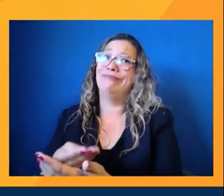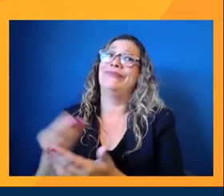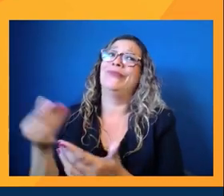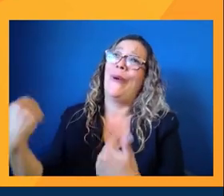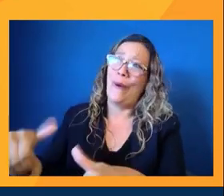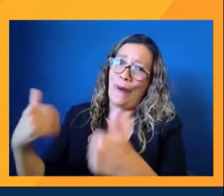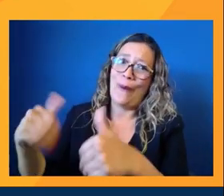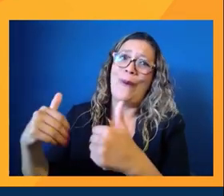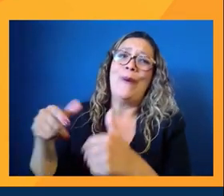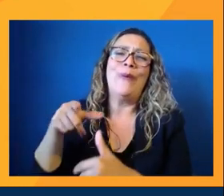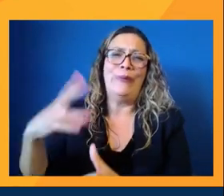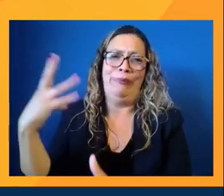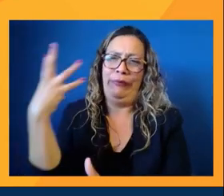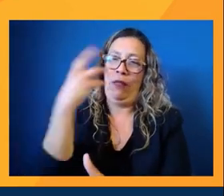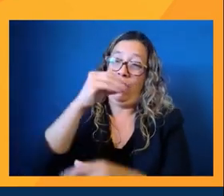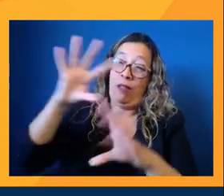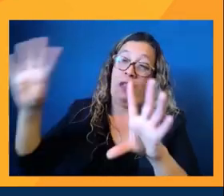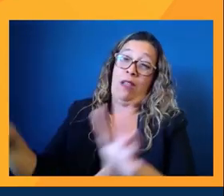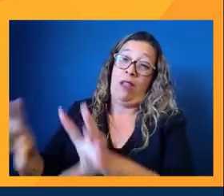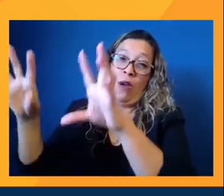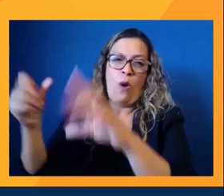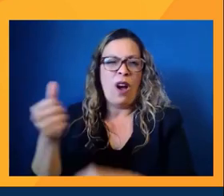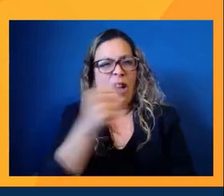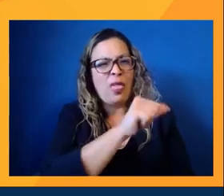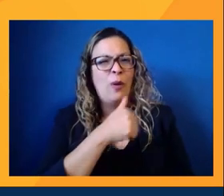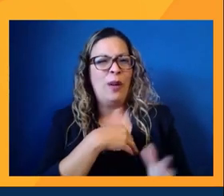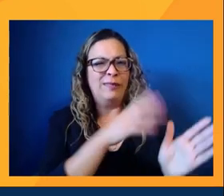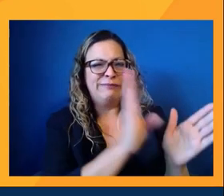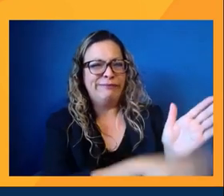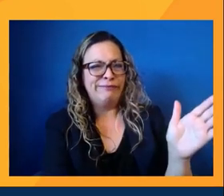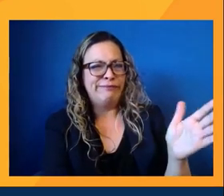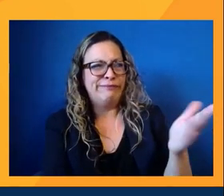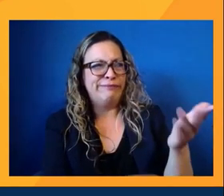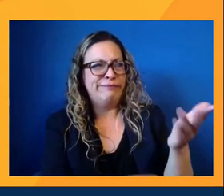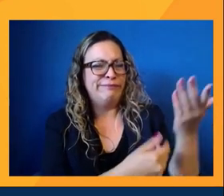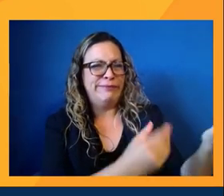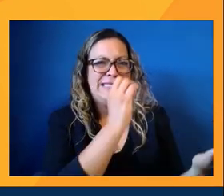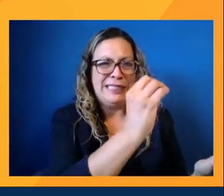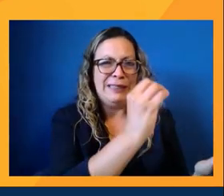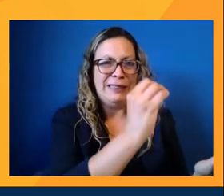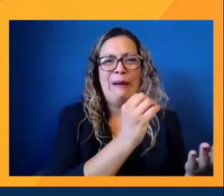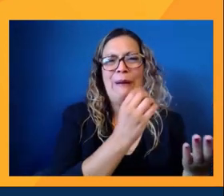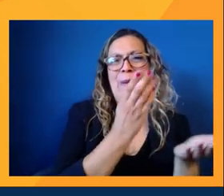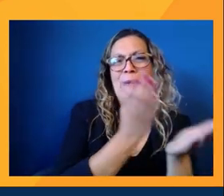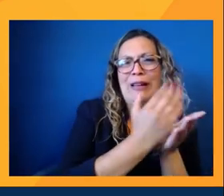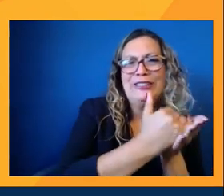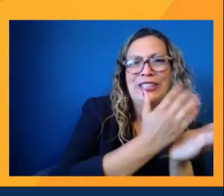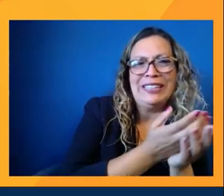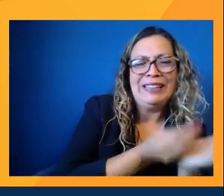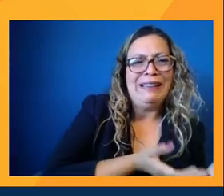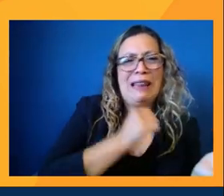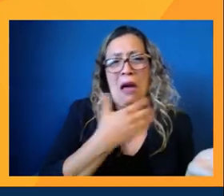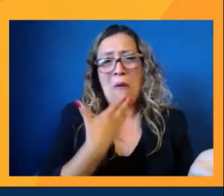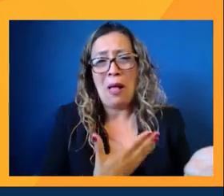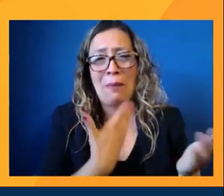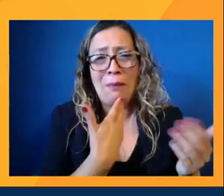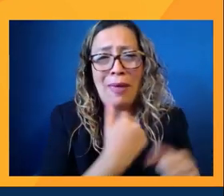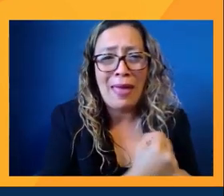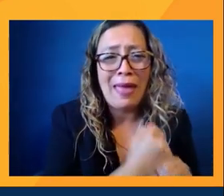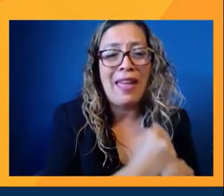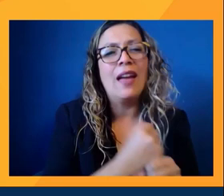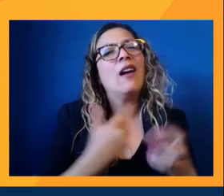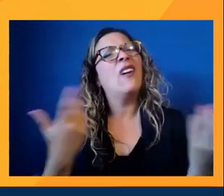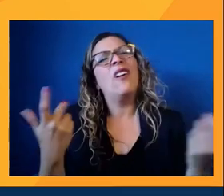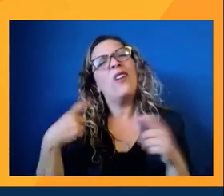know that you're pandering to them because it's like zero budget, right? And so they want to see something that has